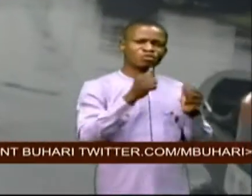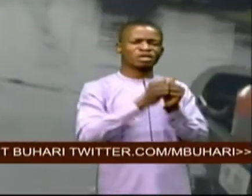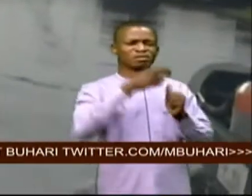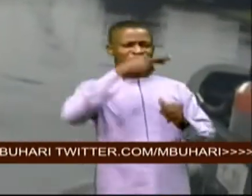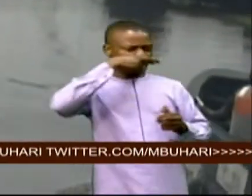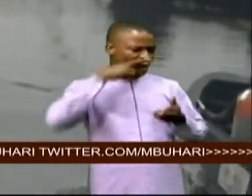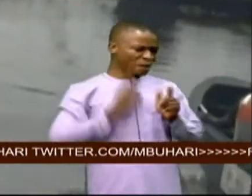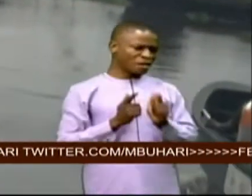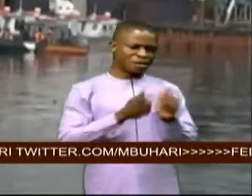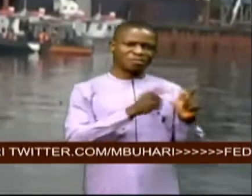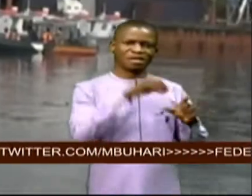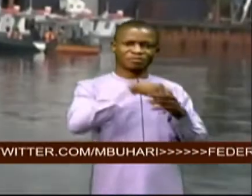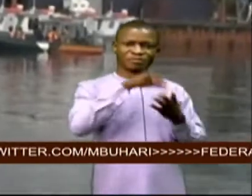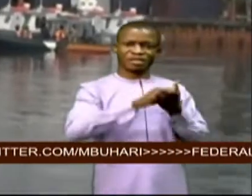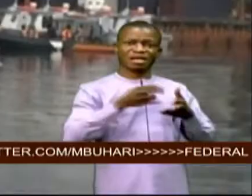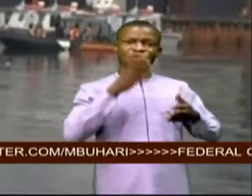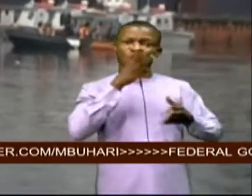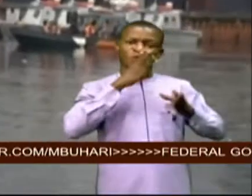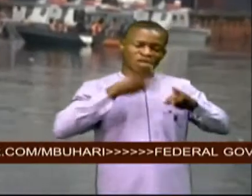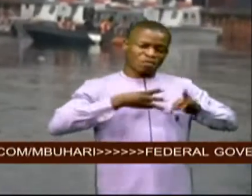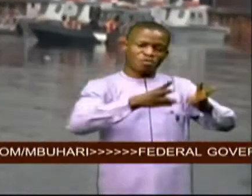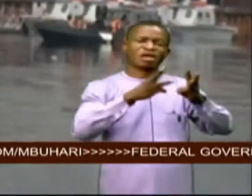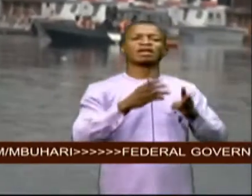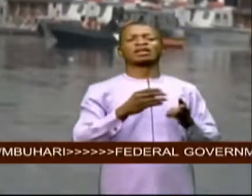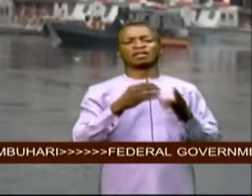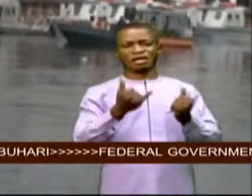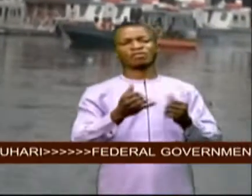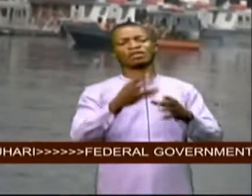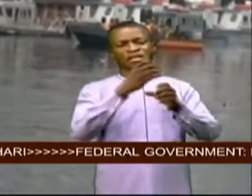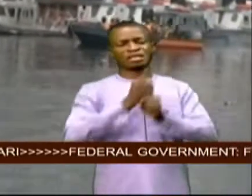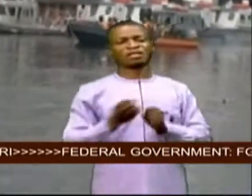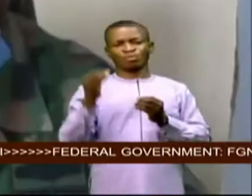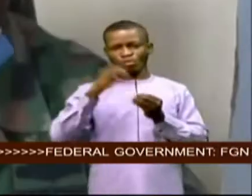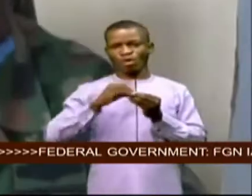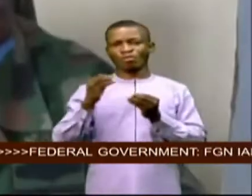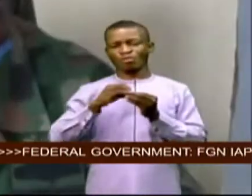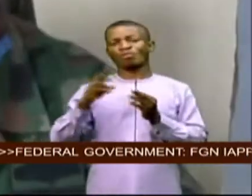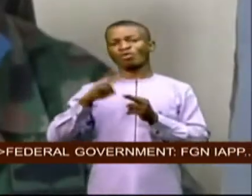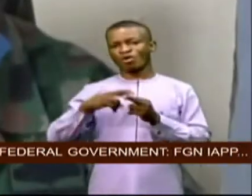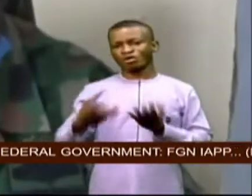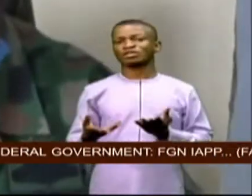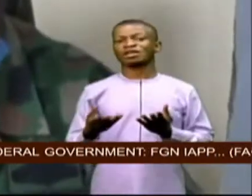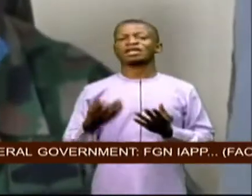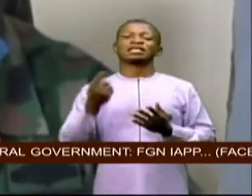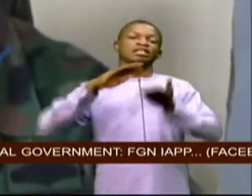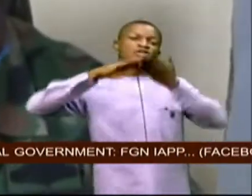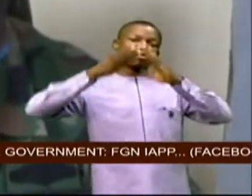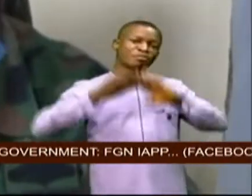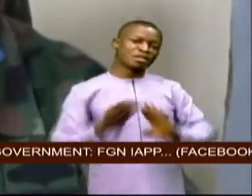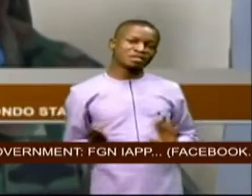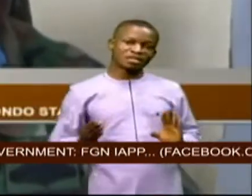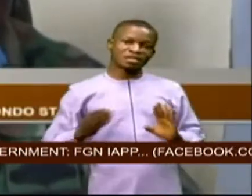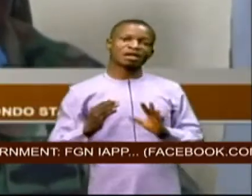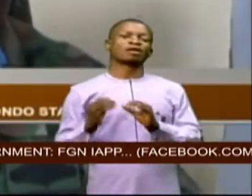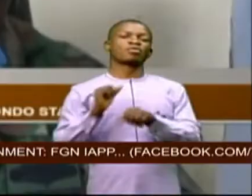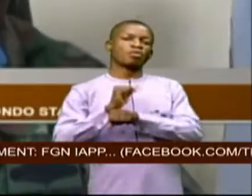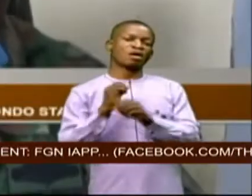government areas and environments are beginning to yield positive results the communities are therefore requested